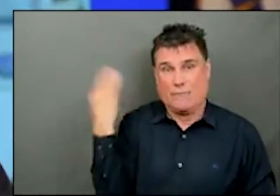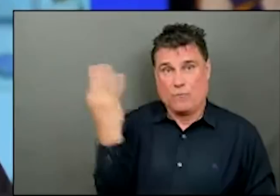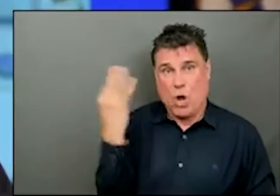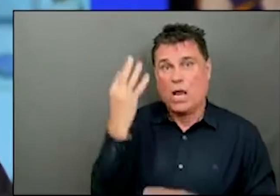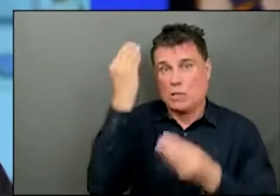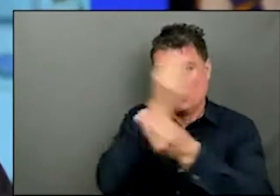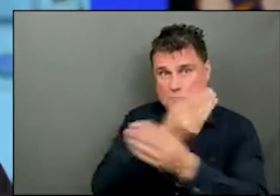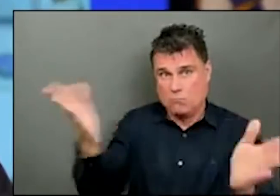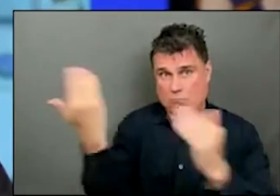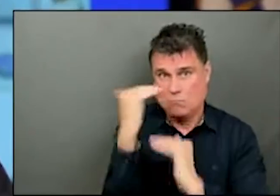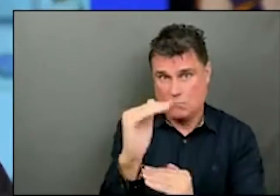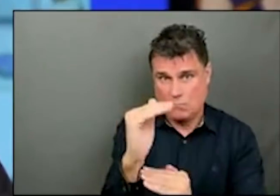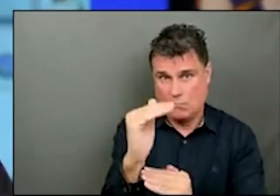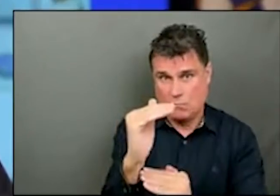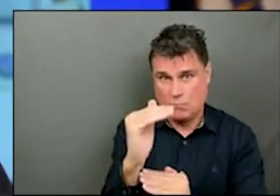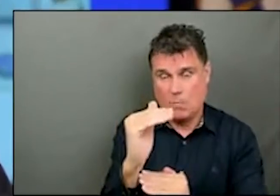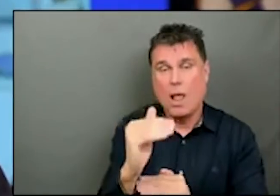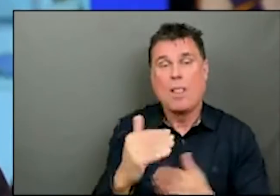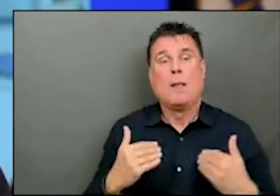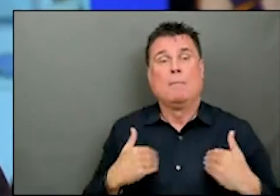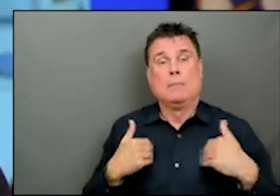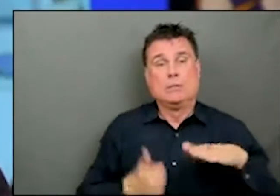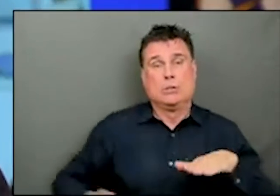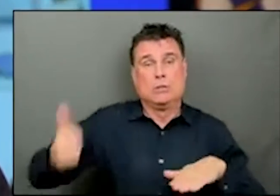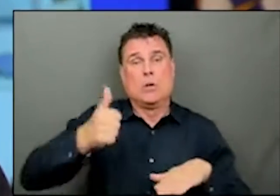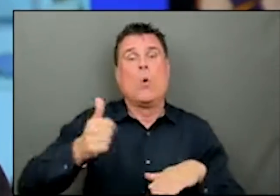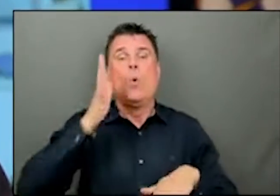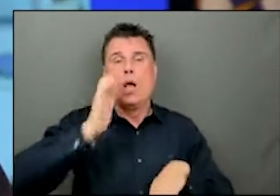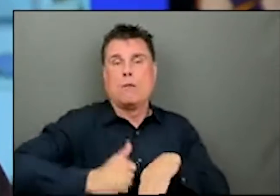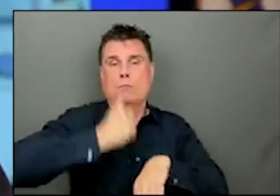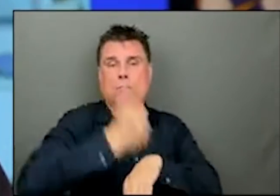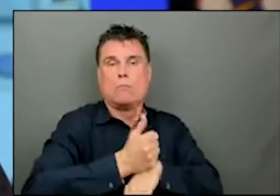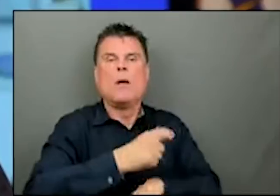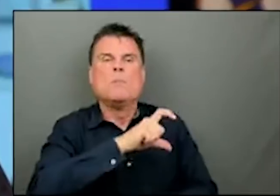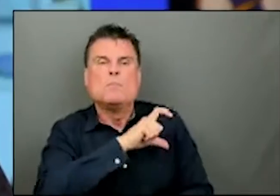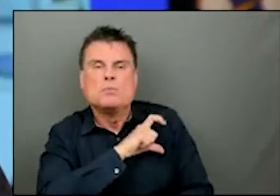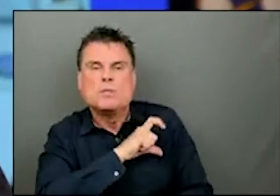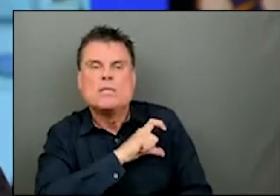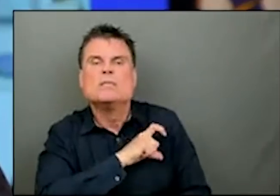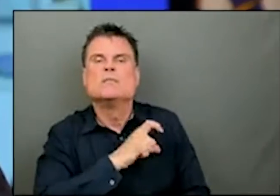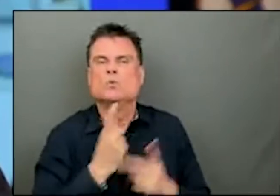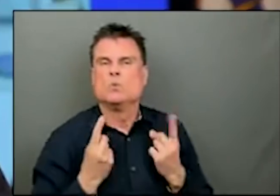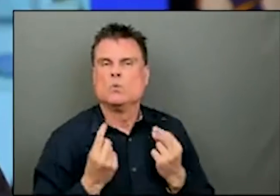mechanisms in place by this week. We will. Do you have a follow-up?